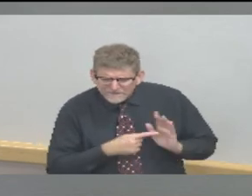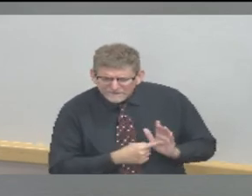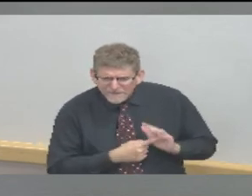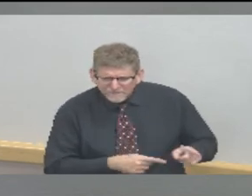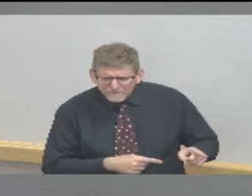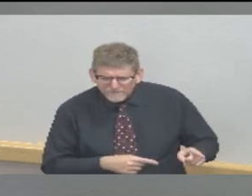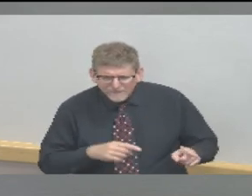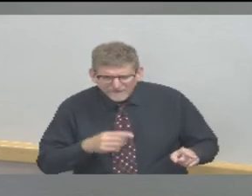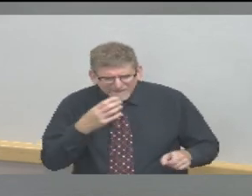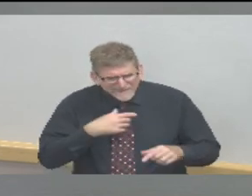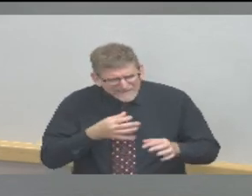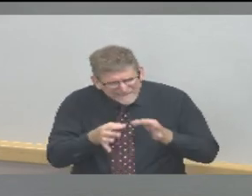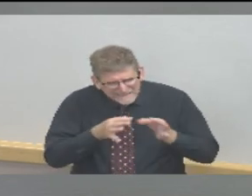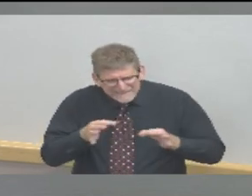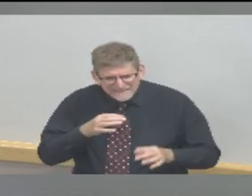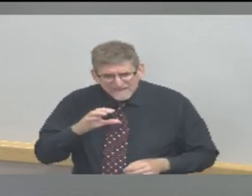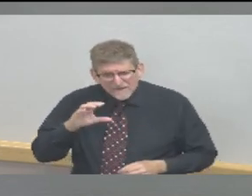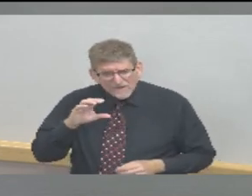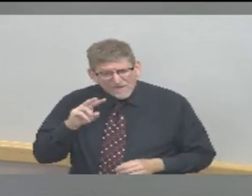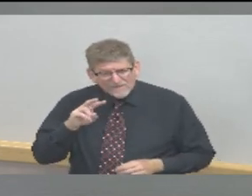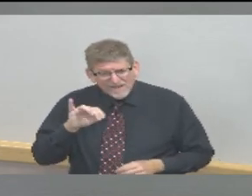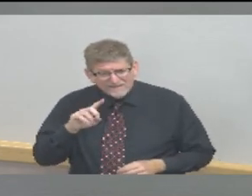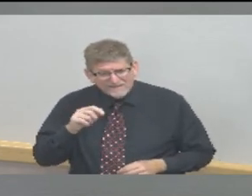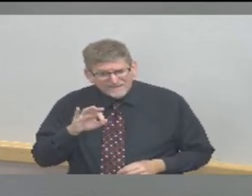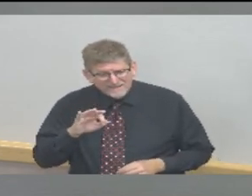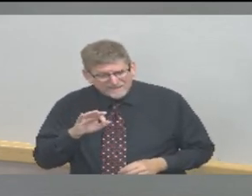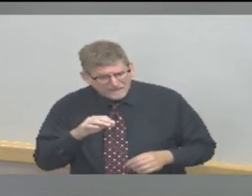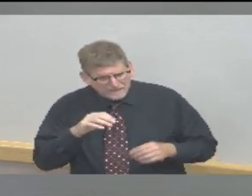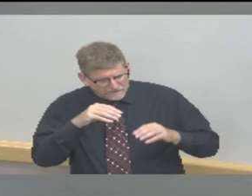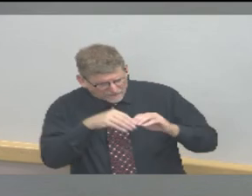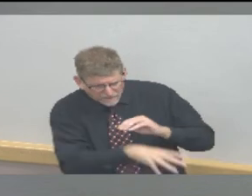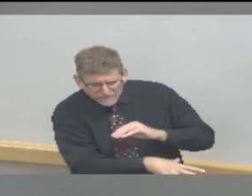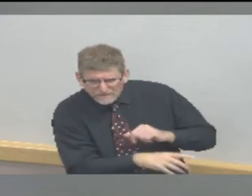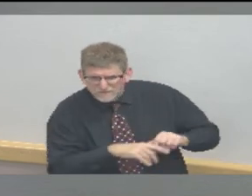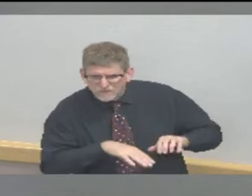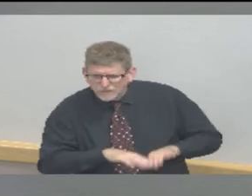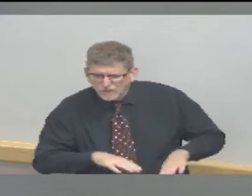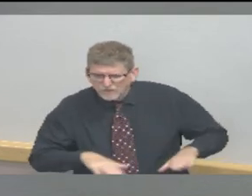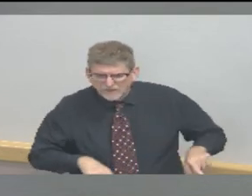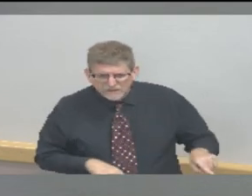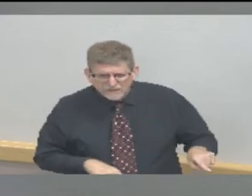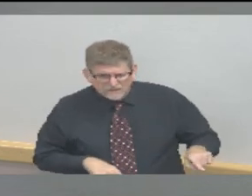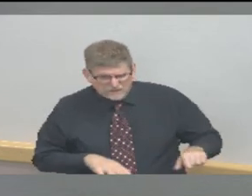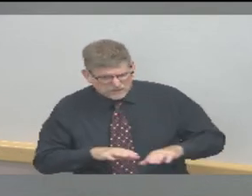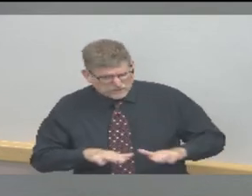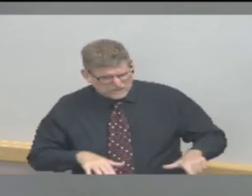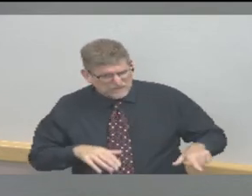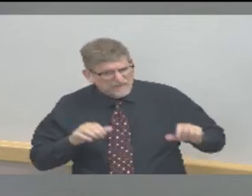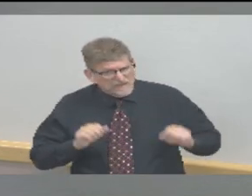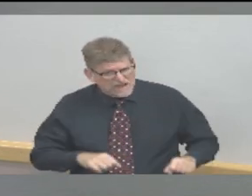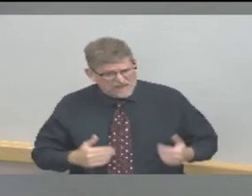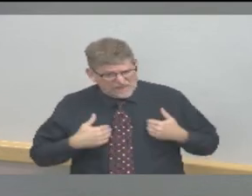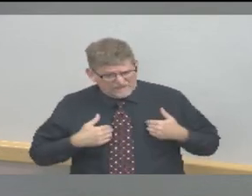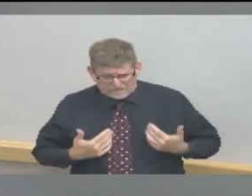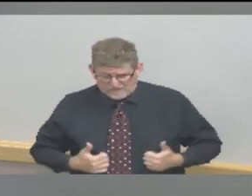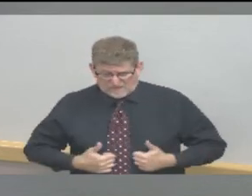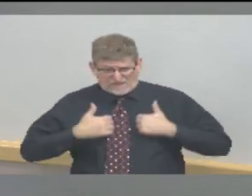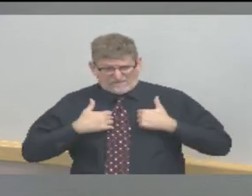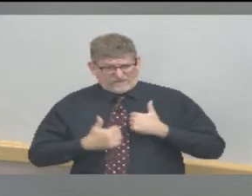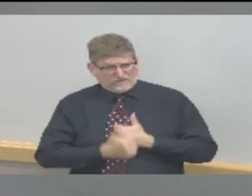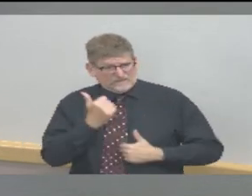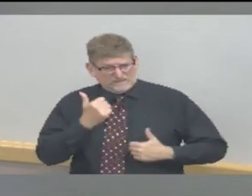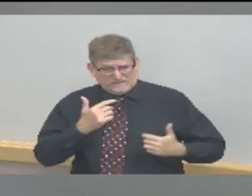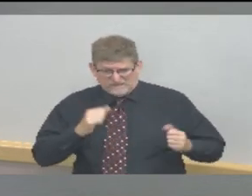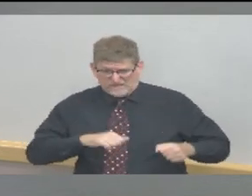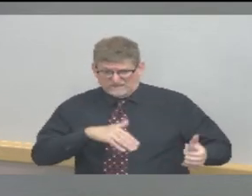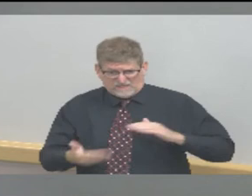infect children and can have very serious, even life-threatening consequences. So we all need to